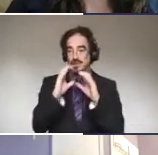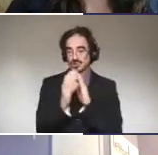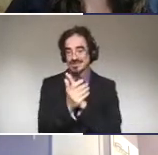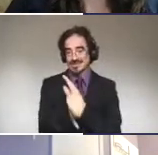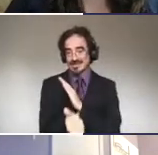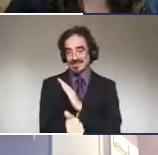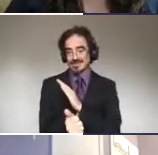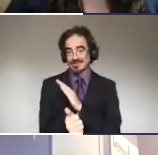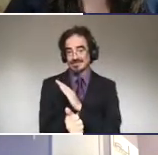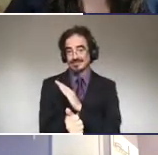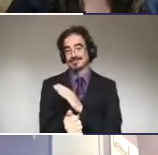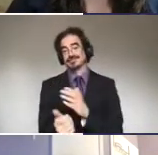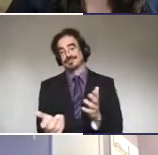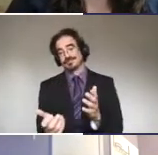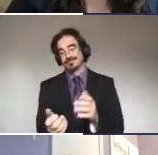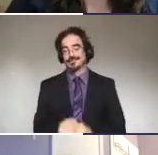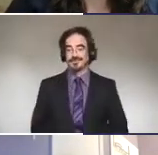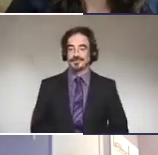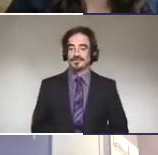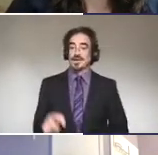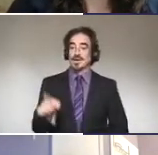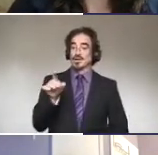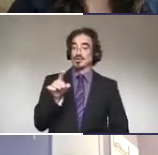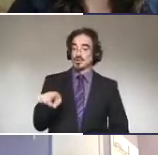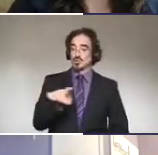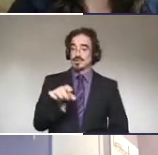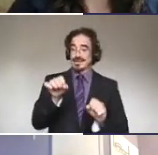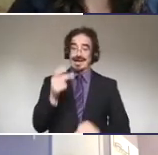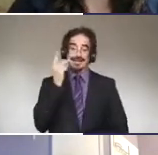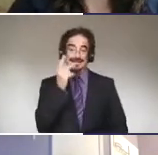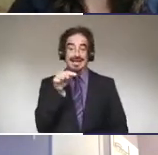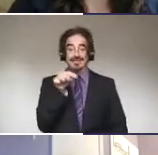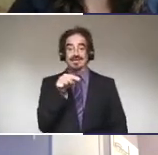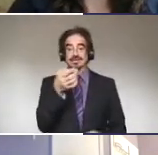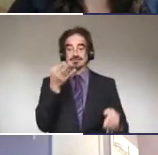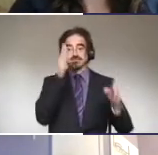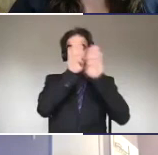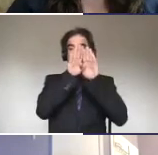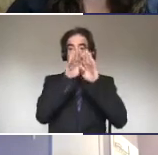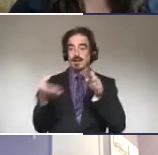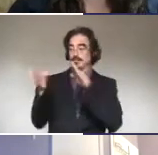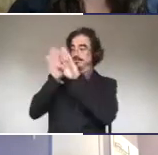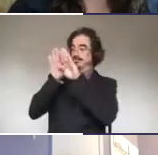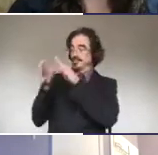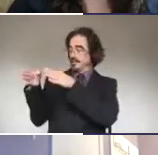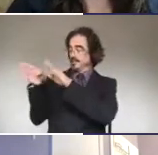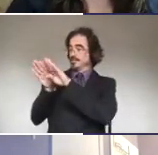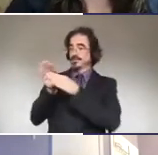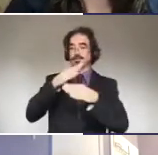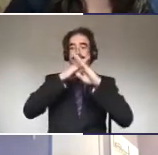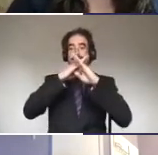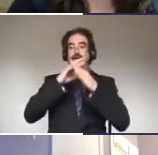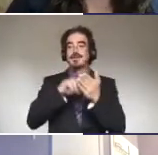So hopefully you can see that this, um, closes some doors as the way it is written. It kind of sets things up for a battle.